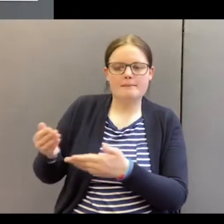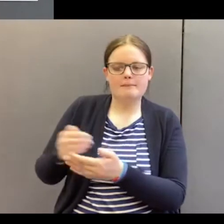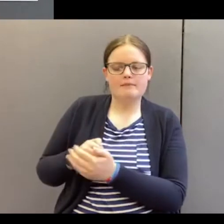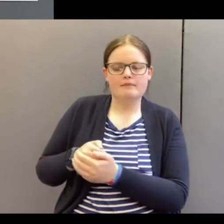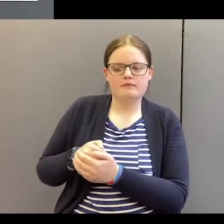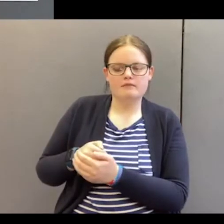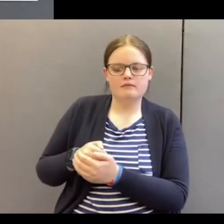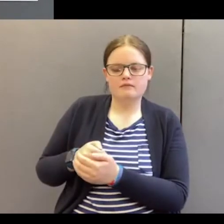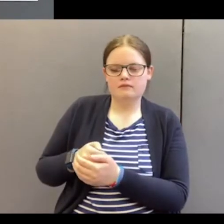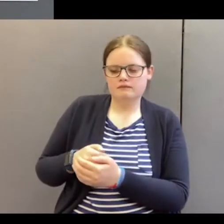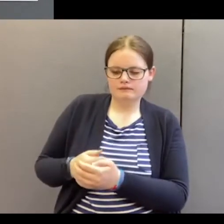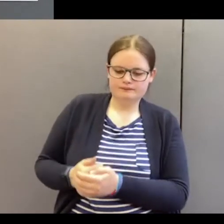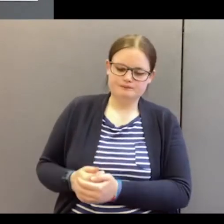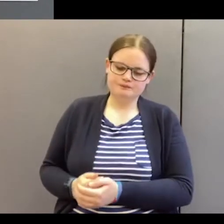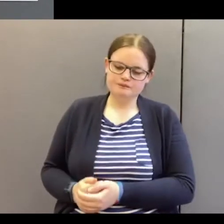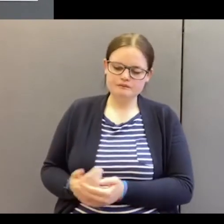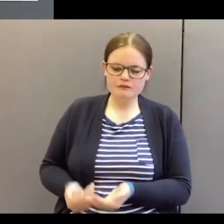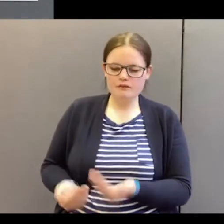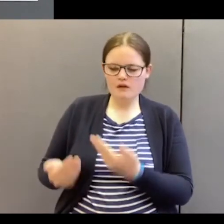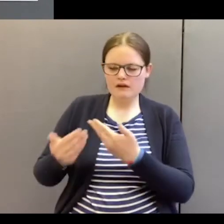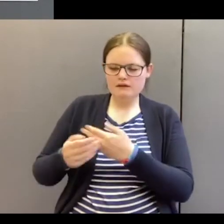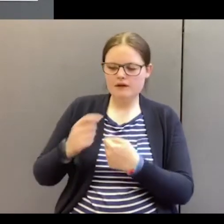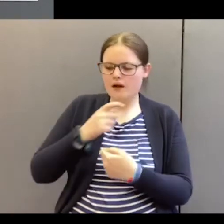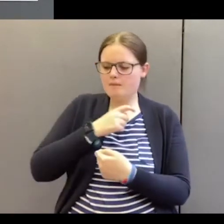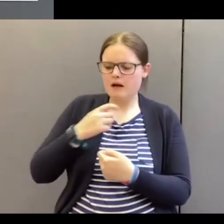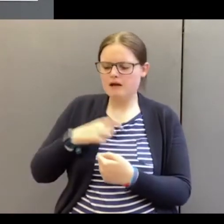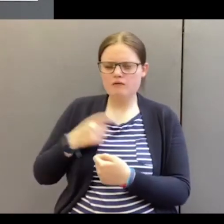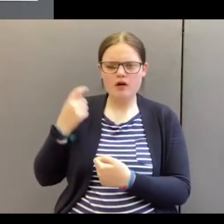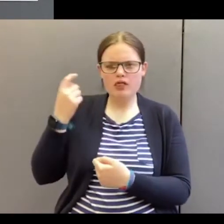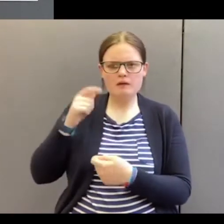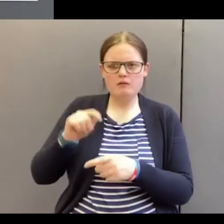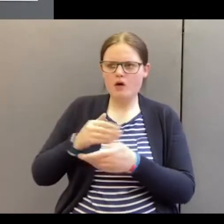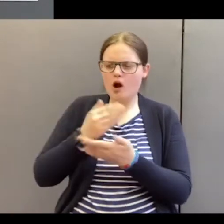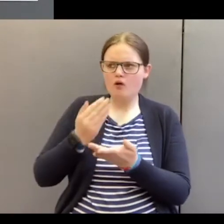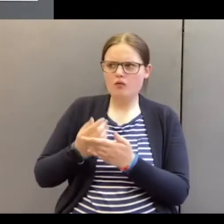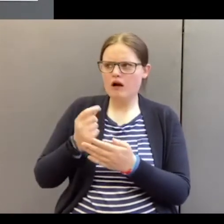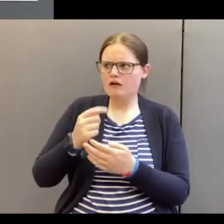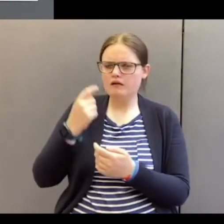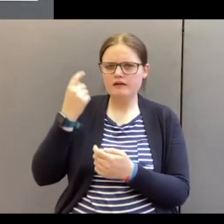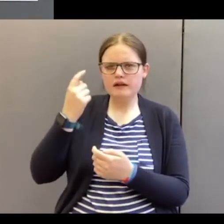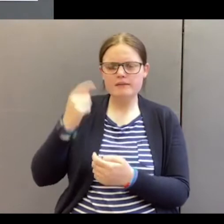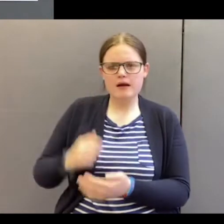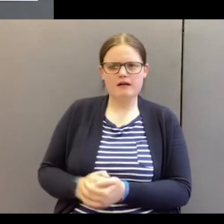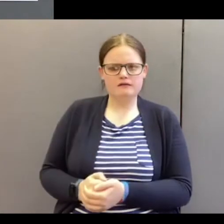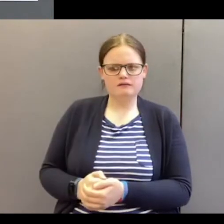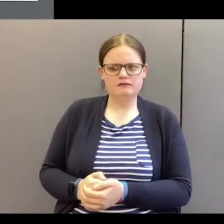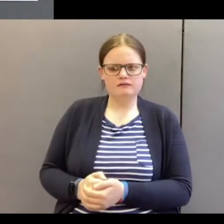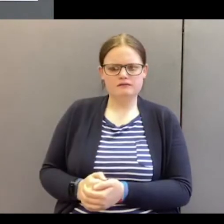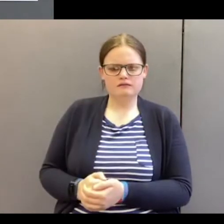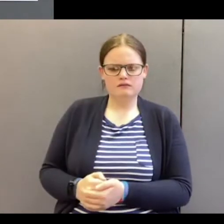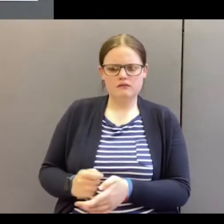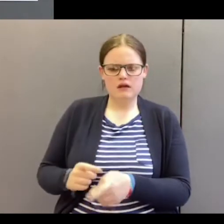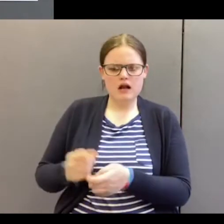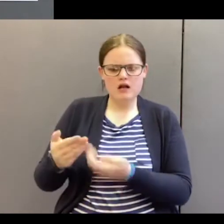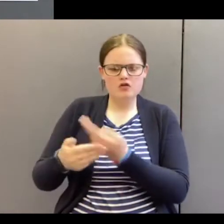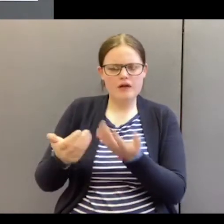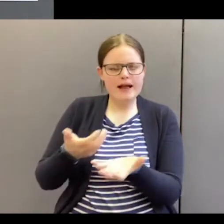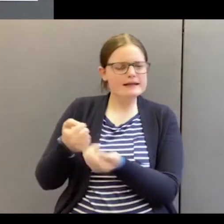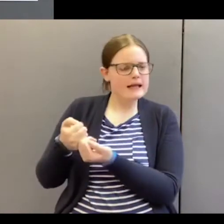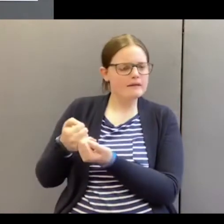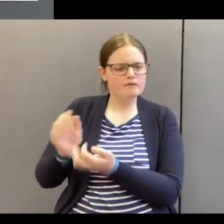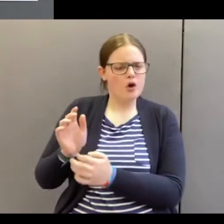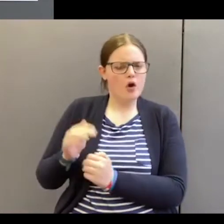Well, tonight, I don't want to consider what the crowd considers others as socially acceptable.